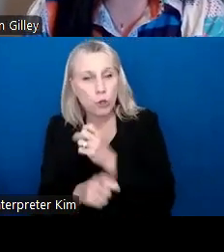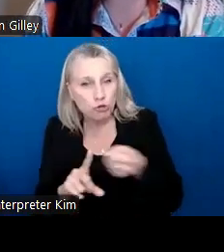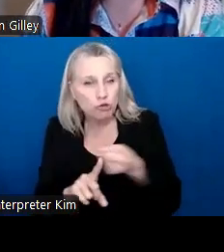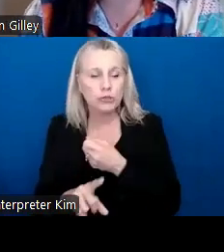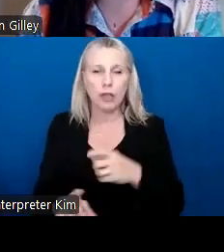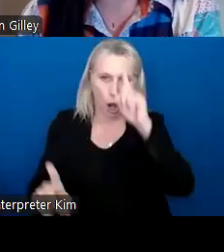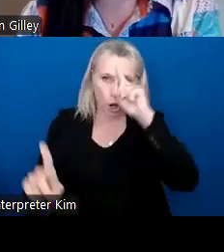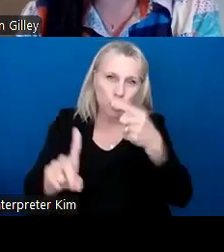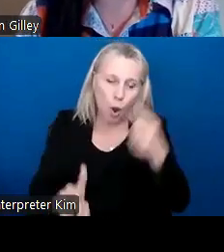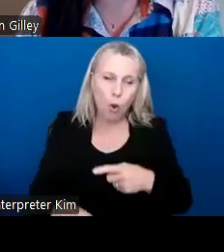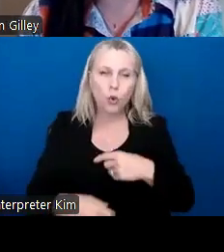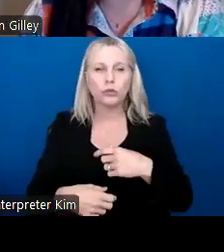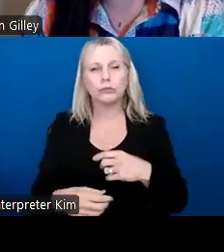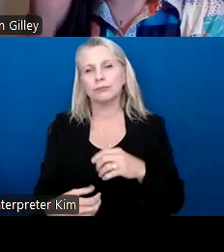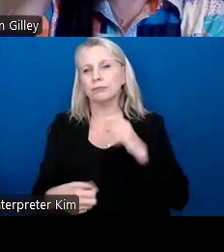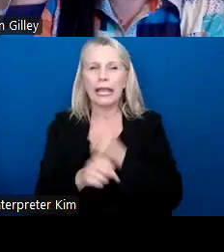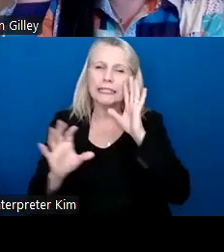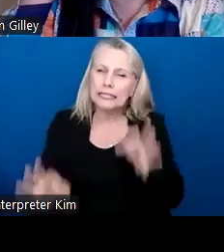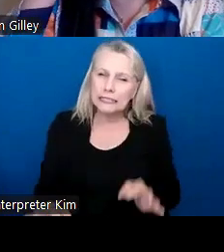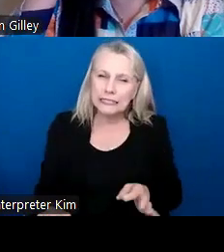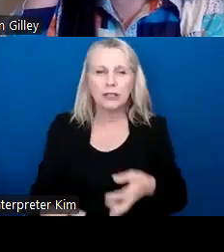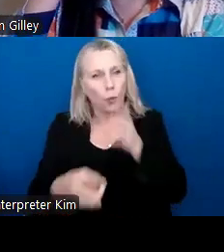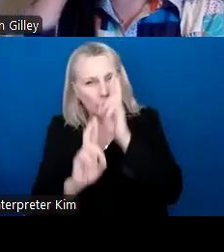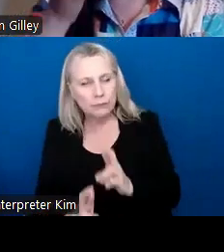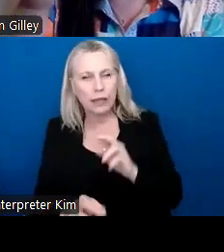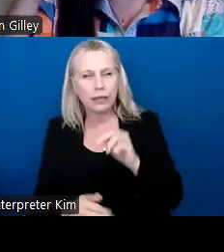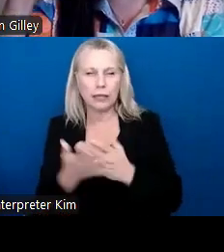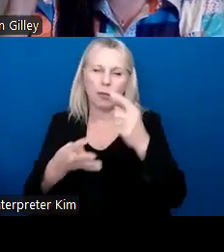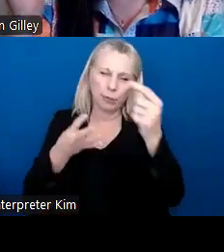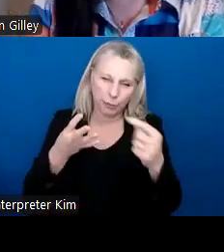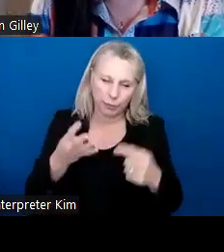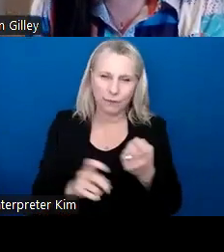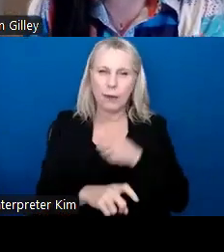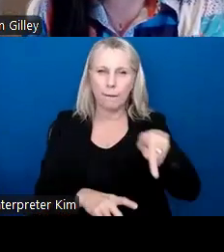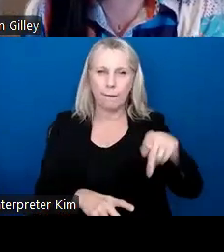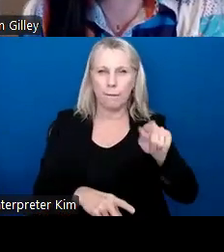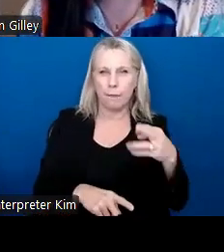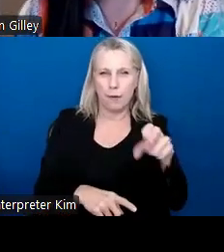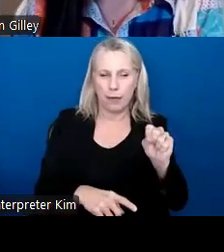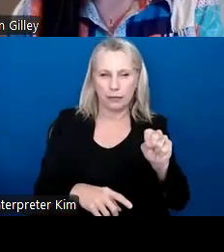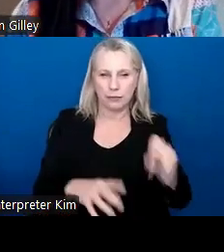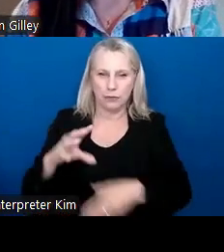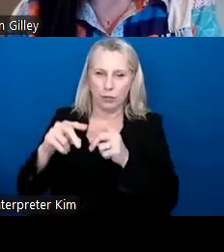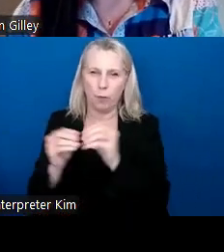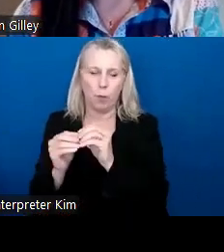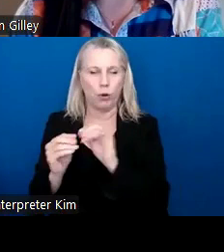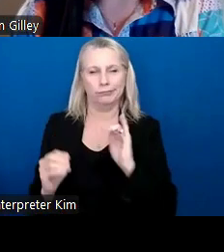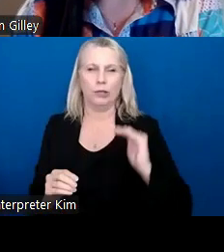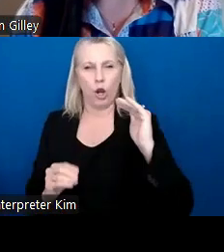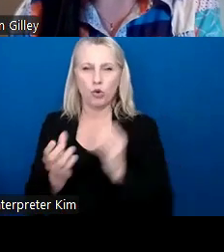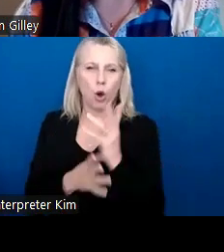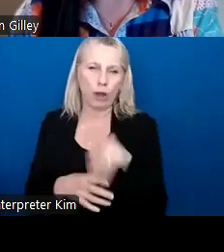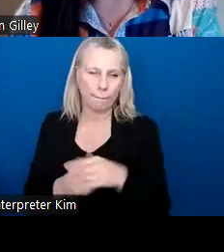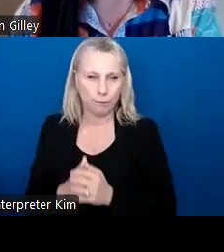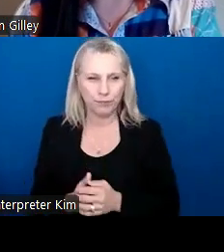making decisions, being respectful. So some of the themes that come from PAVS, but a little bit more grown up. Smoking and